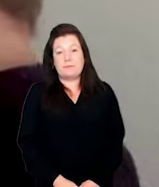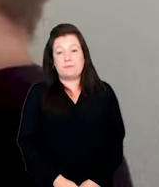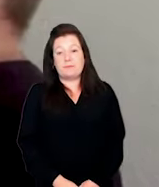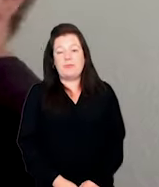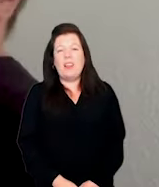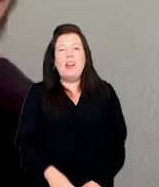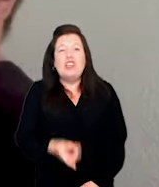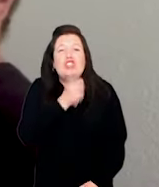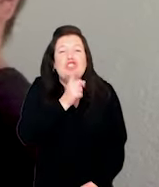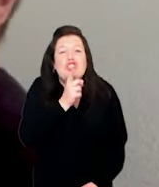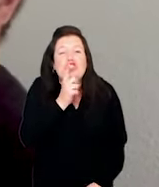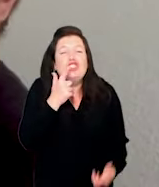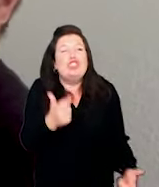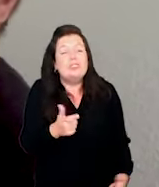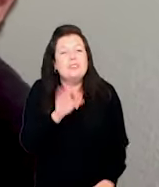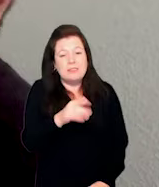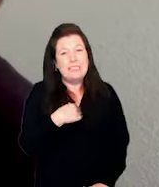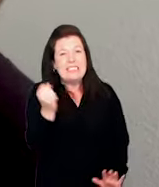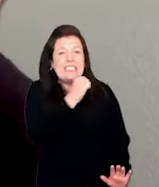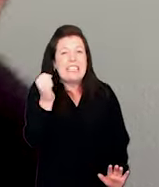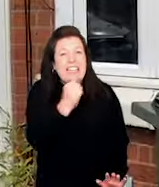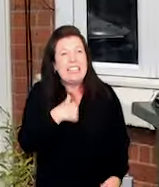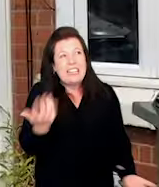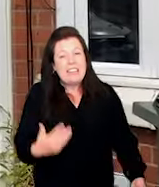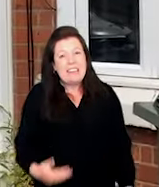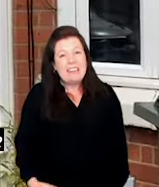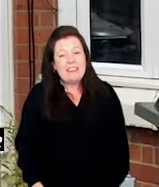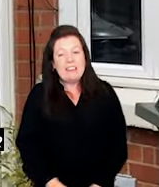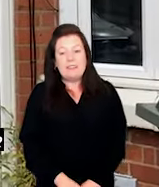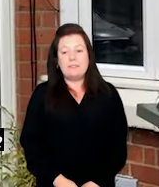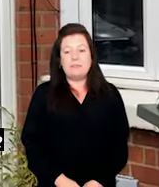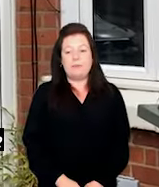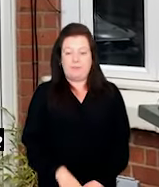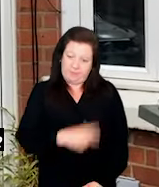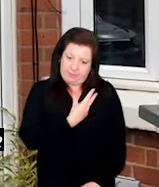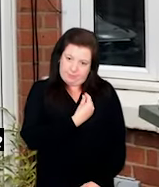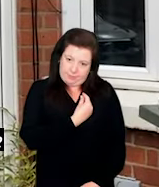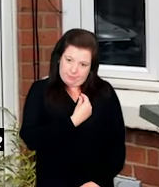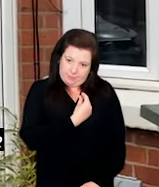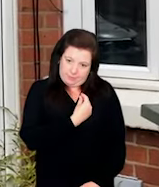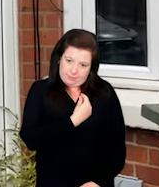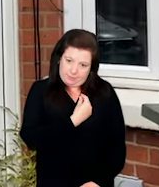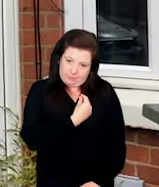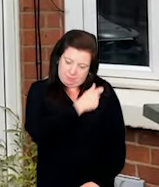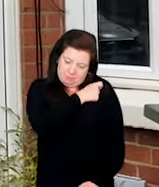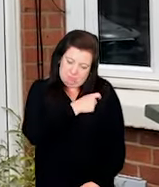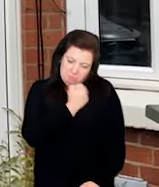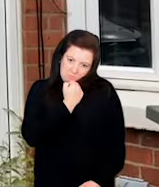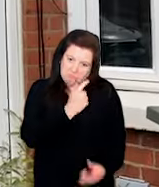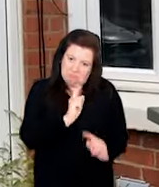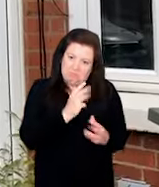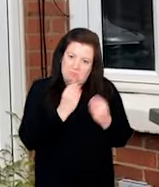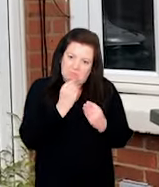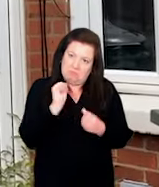Will you shush? I'm trying to sing! We're calling Tango Fox Stop 242, please verify your location.